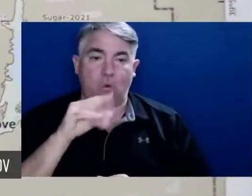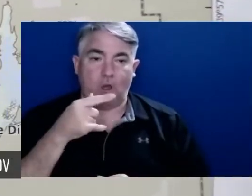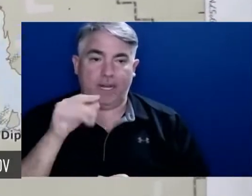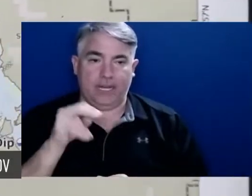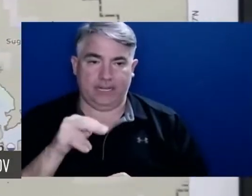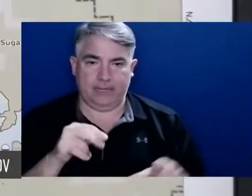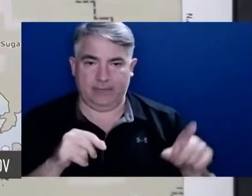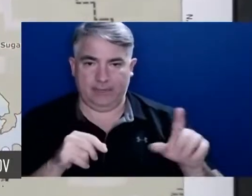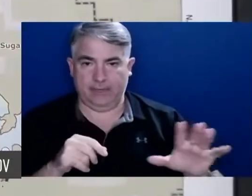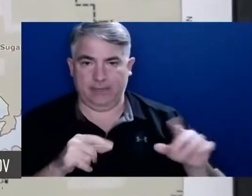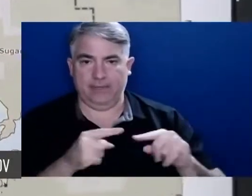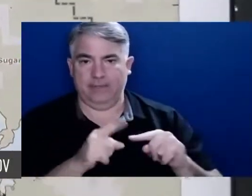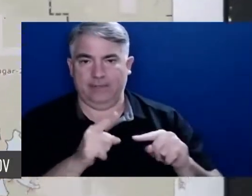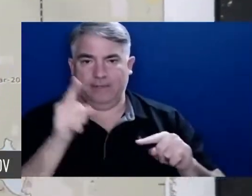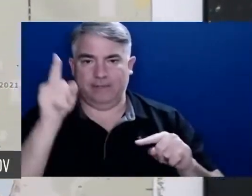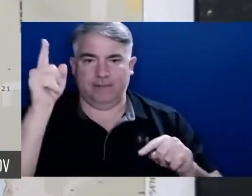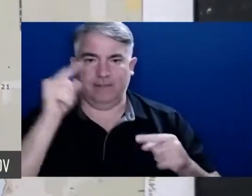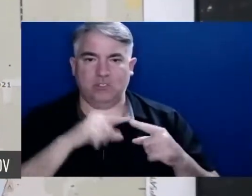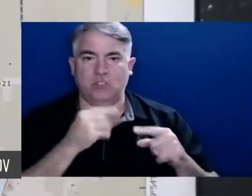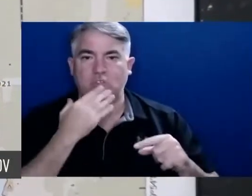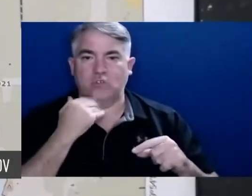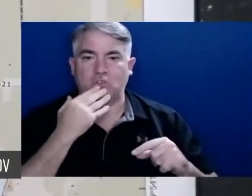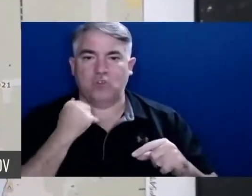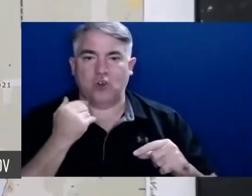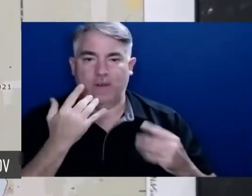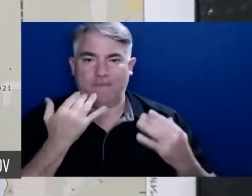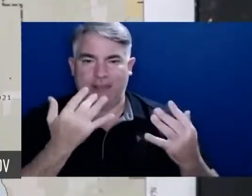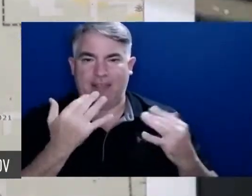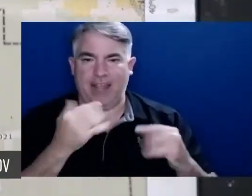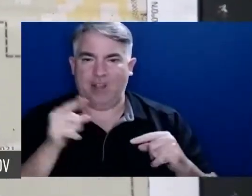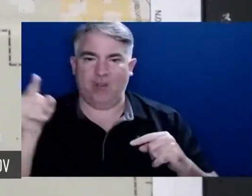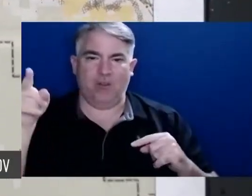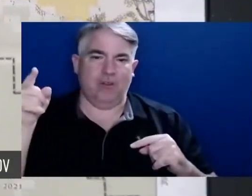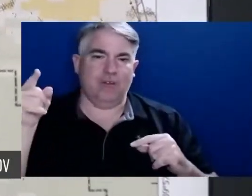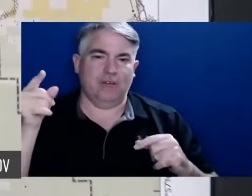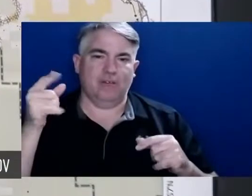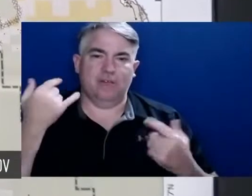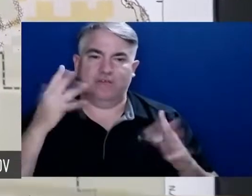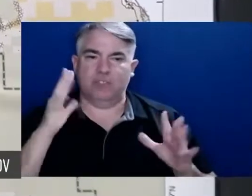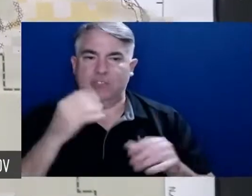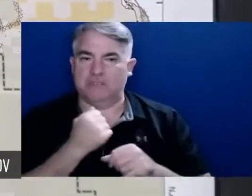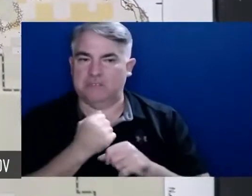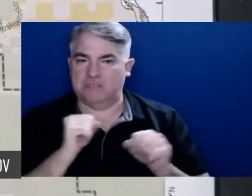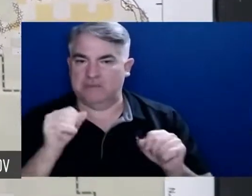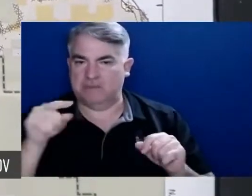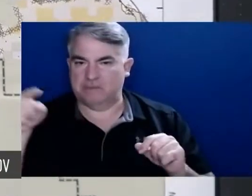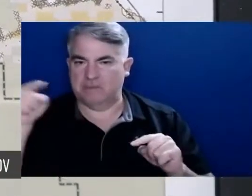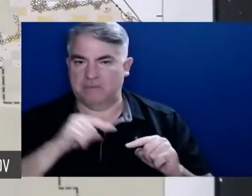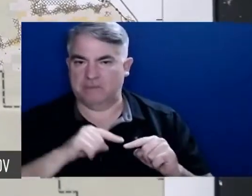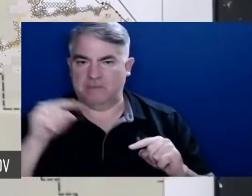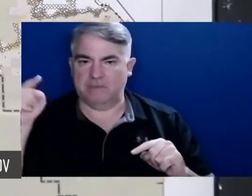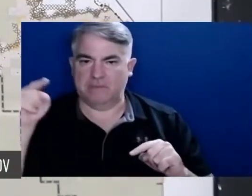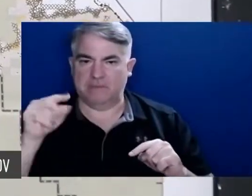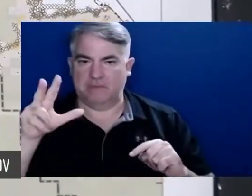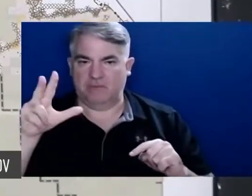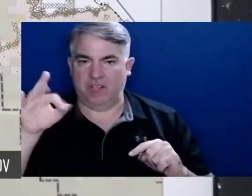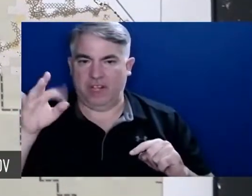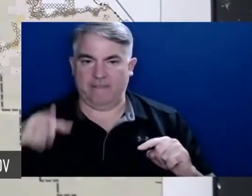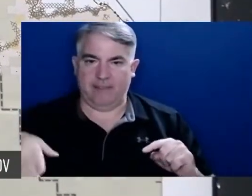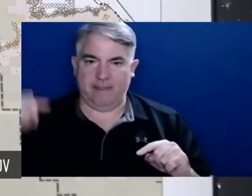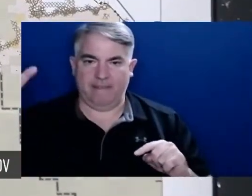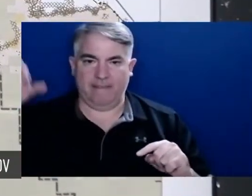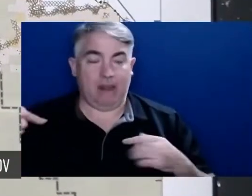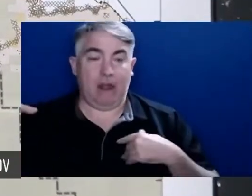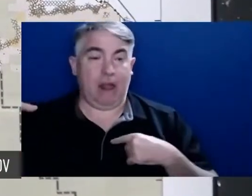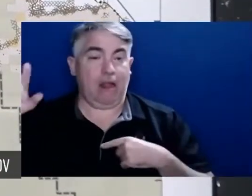here. This is all very secure and then down on the 395 corridor. I did not get down there myself but the people that reported to me